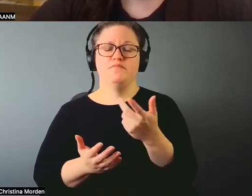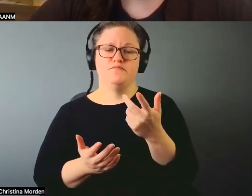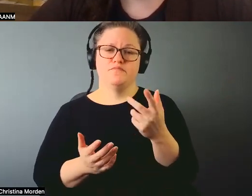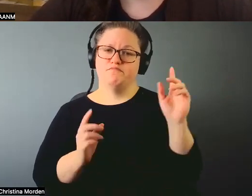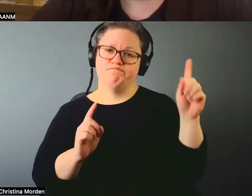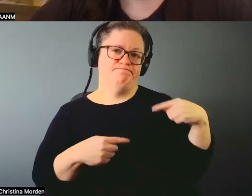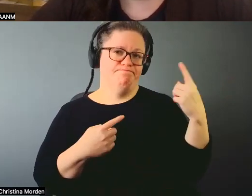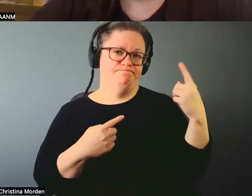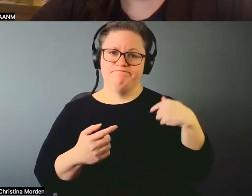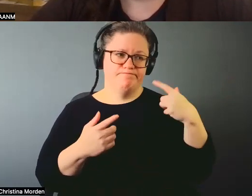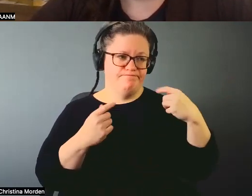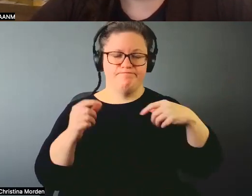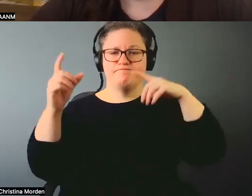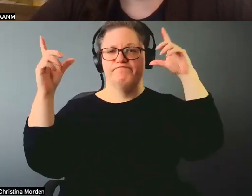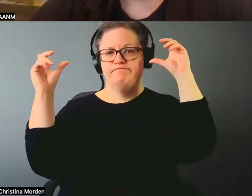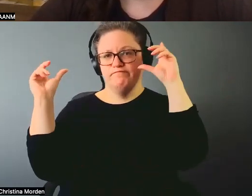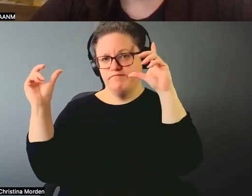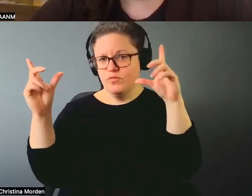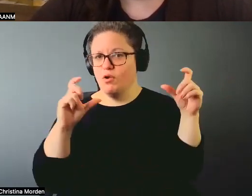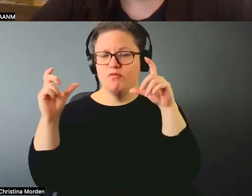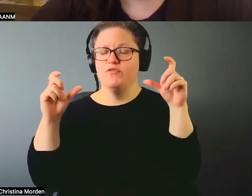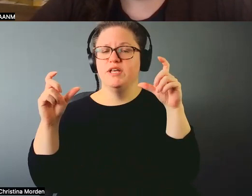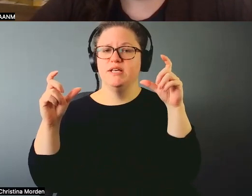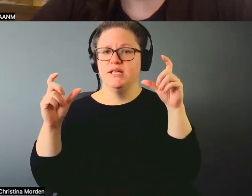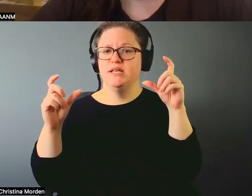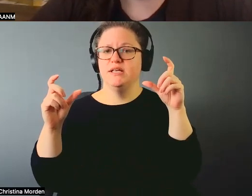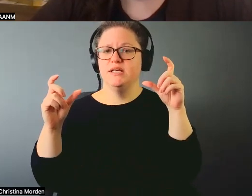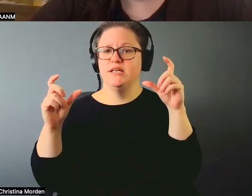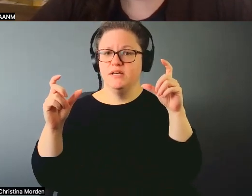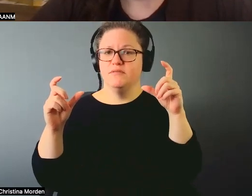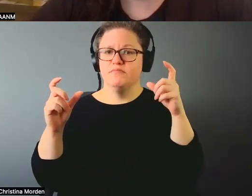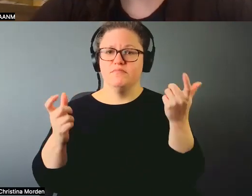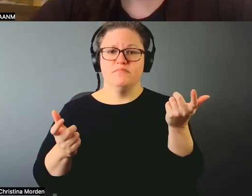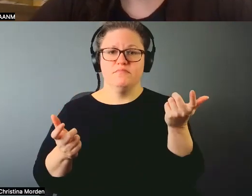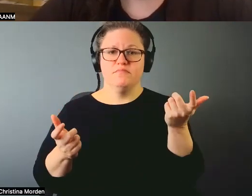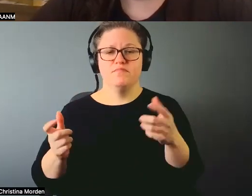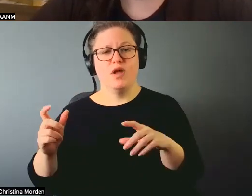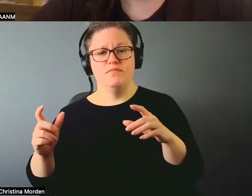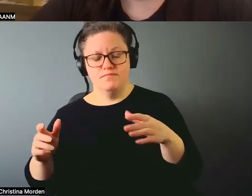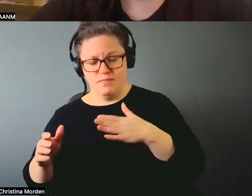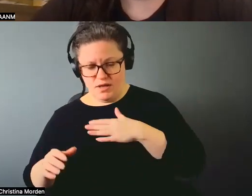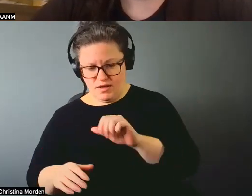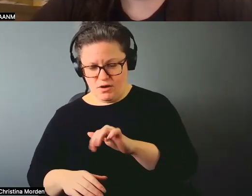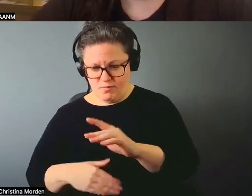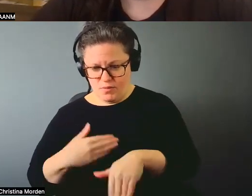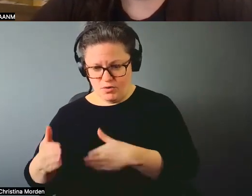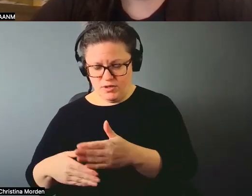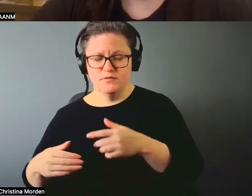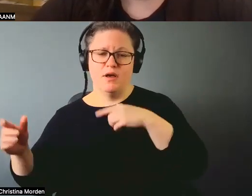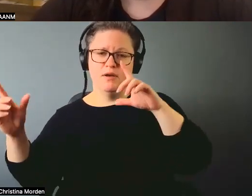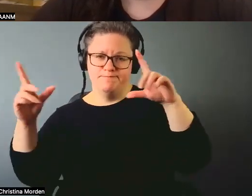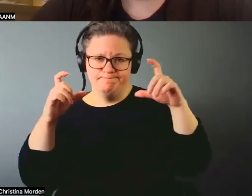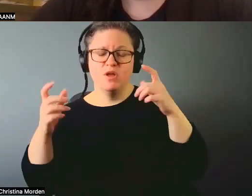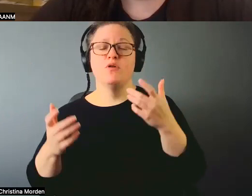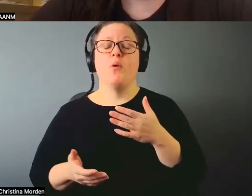photographer, just to inform the content of my work, really. And so, my husband and I, my